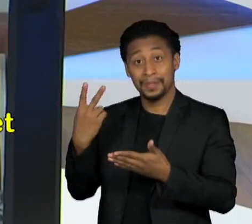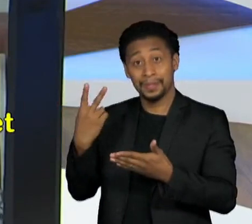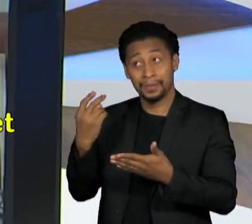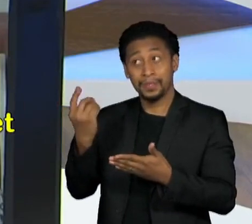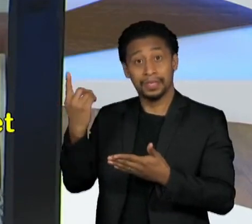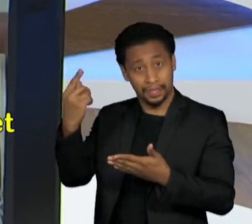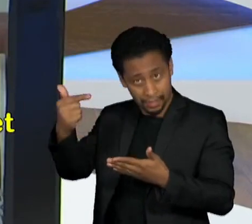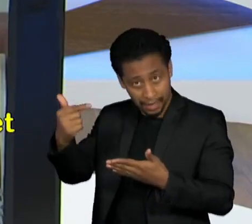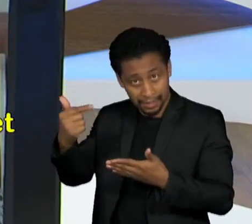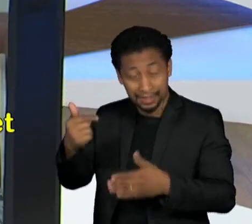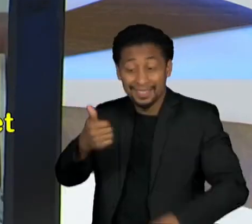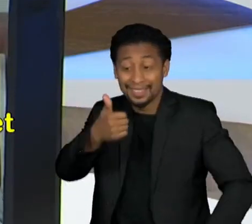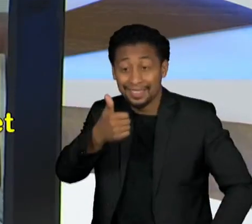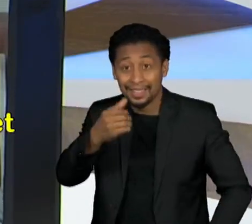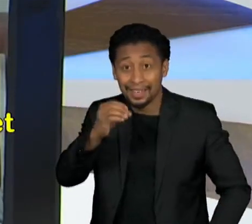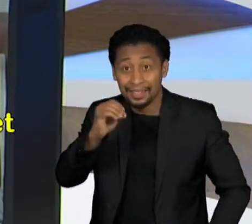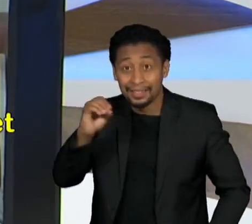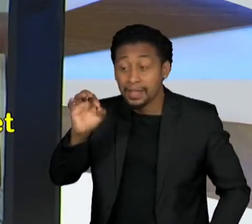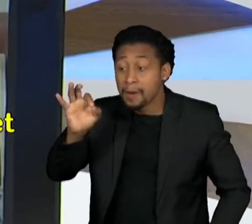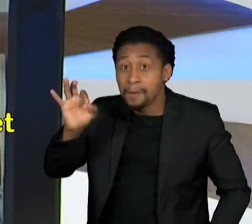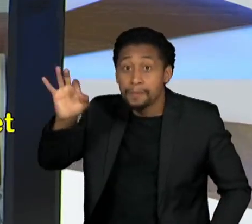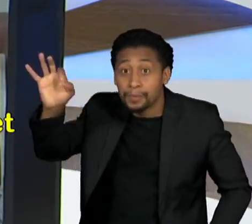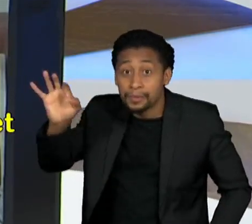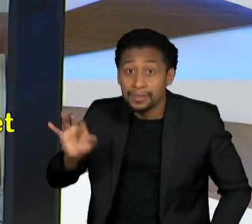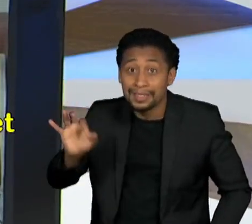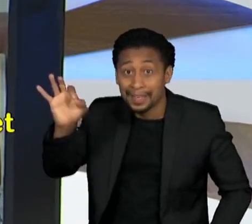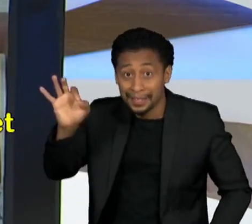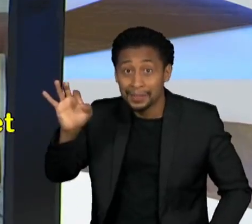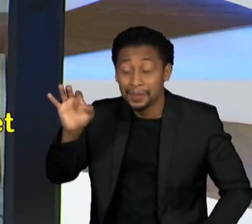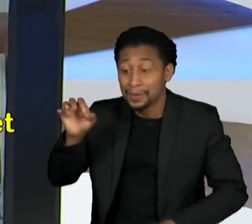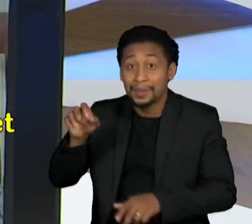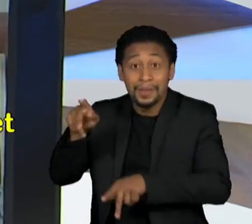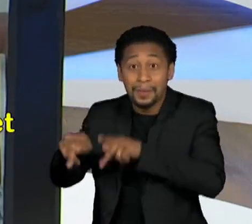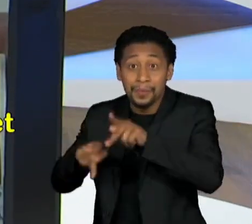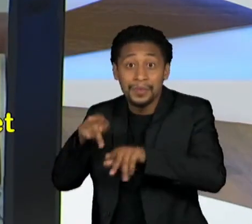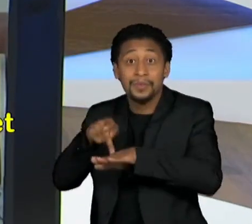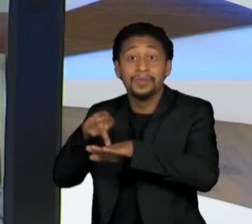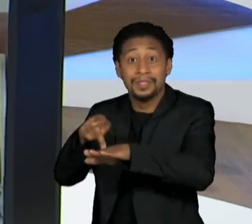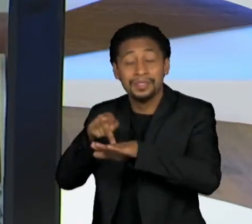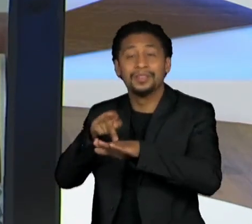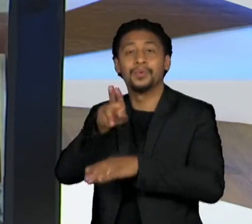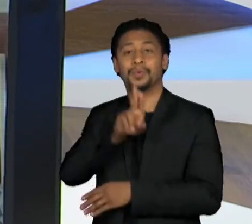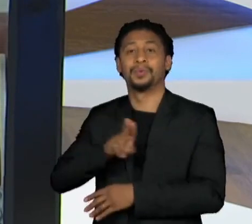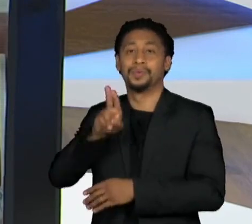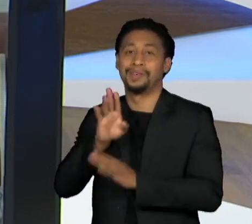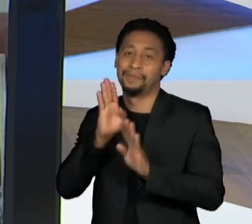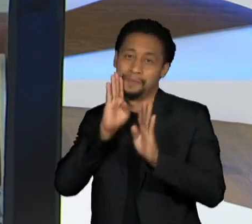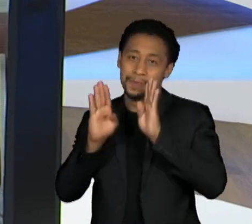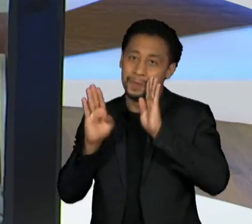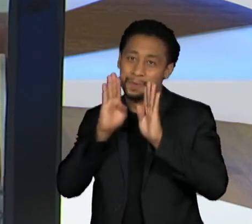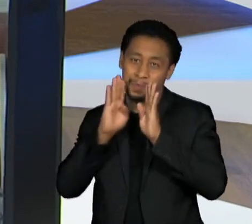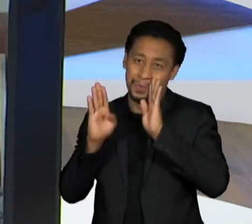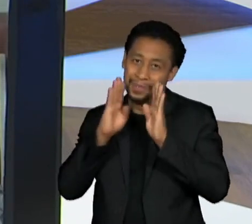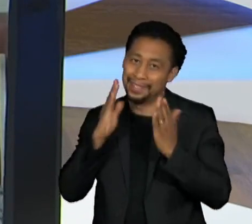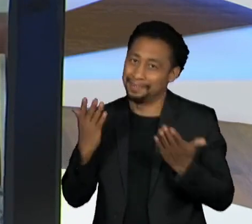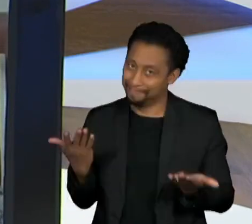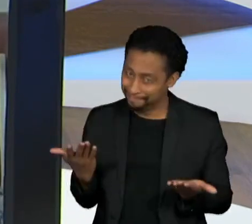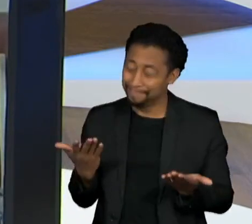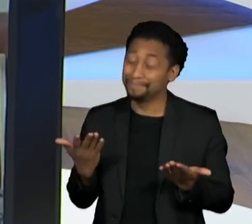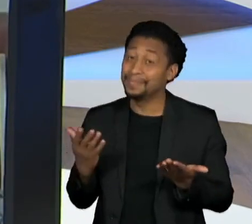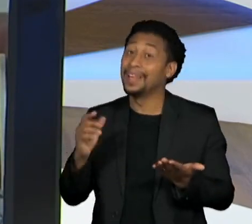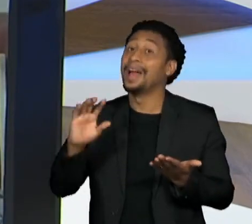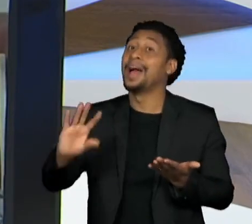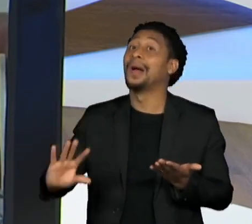100% of Filipinos on the internet are on Facebook. This is where we saw it was